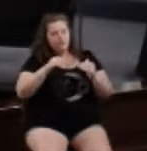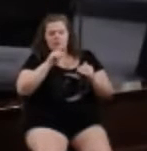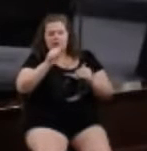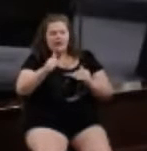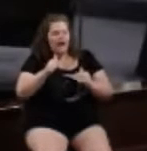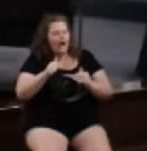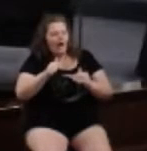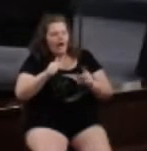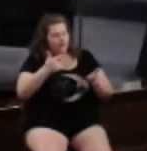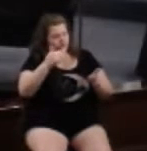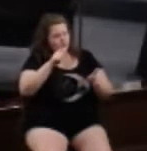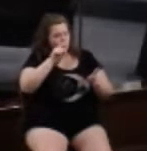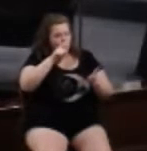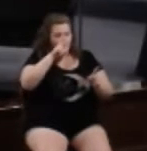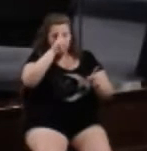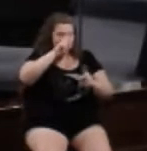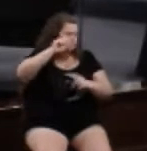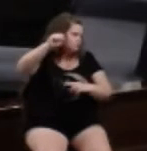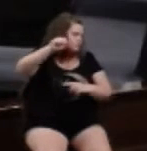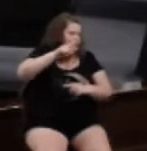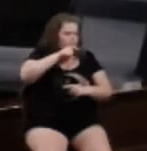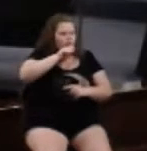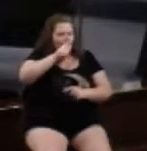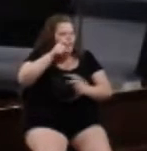turn to God must obey our Jewish laws.